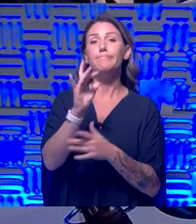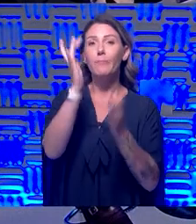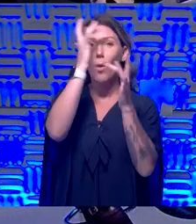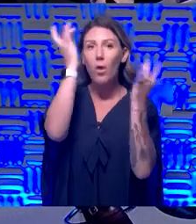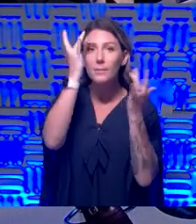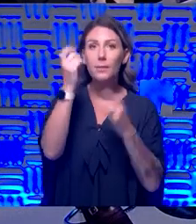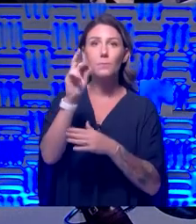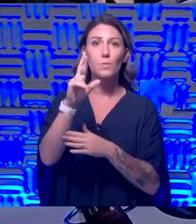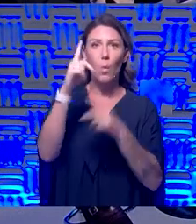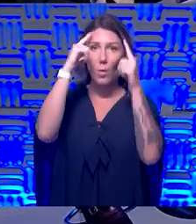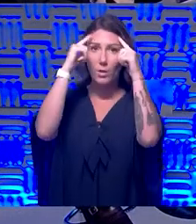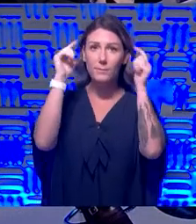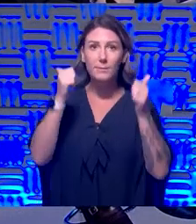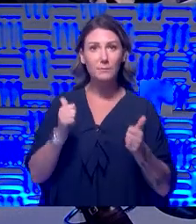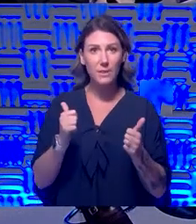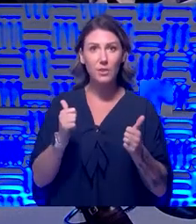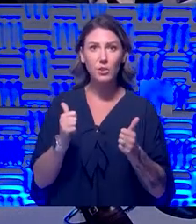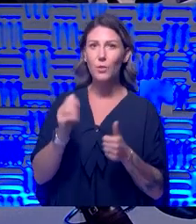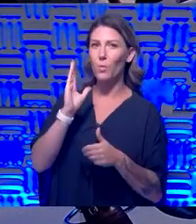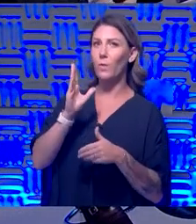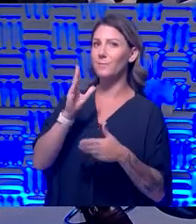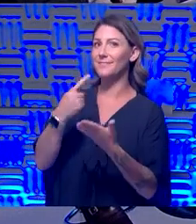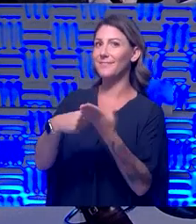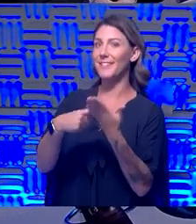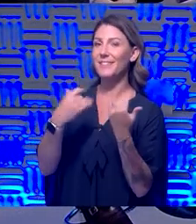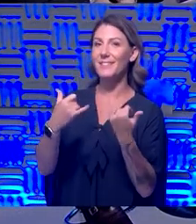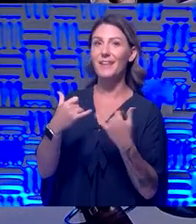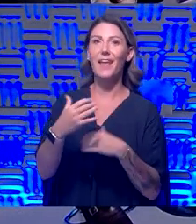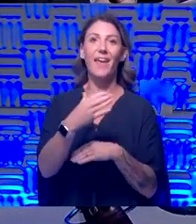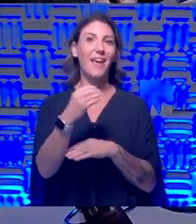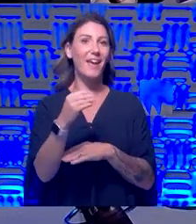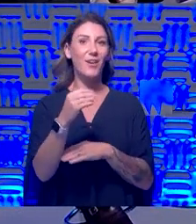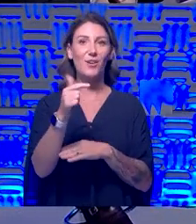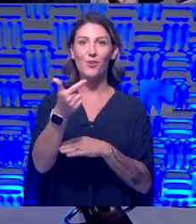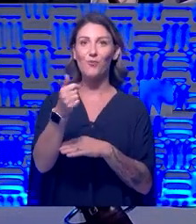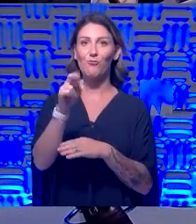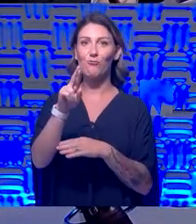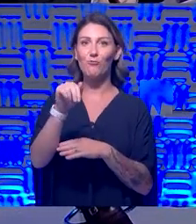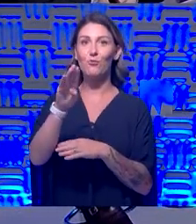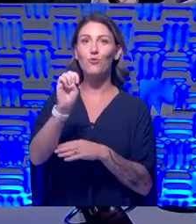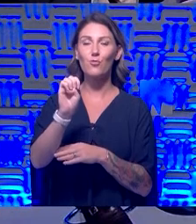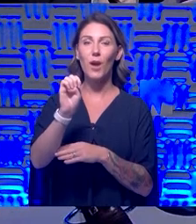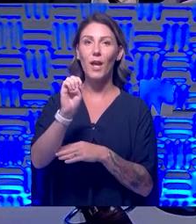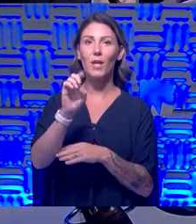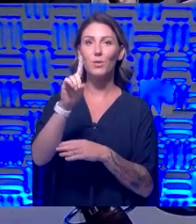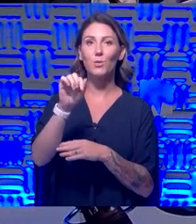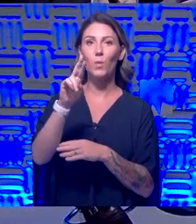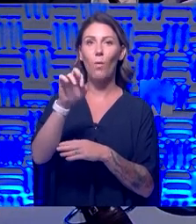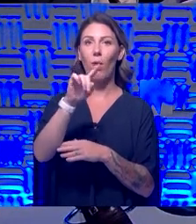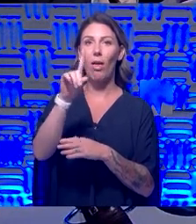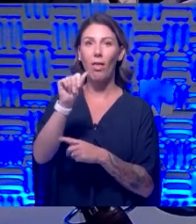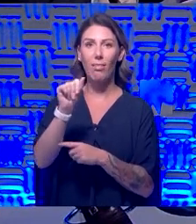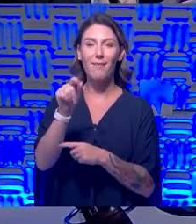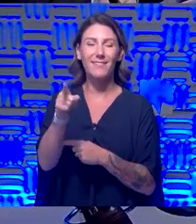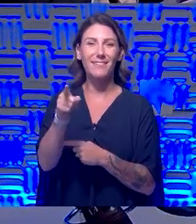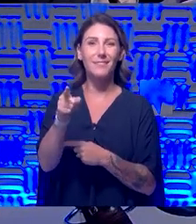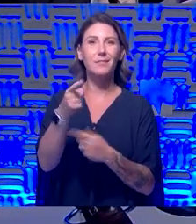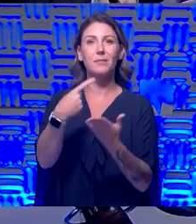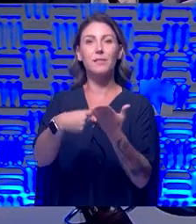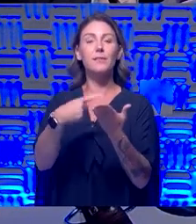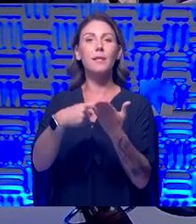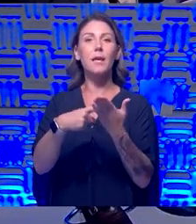addressing that. Also back with us today, and thank you, Greg Nualanik. Greg is here to talk more about some of the social isolation.